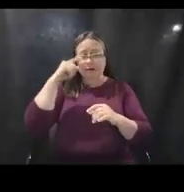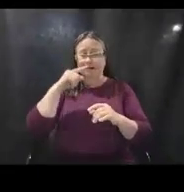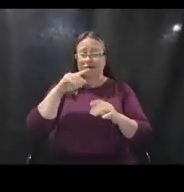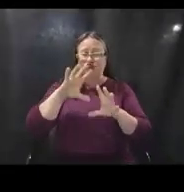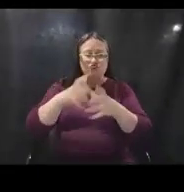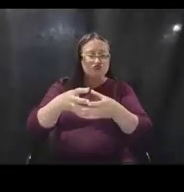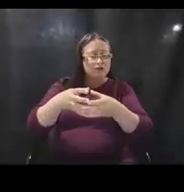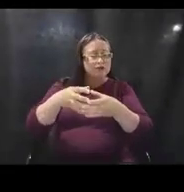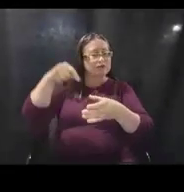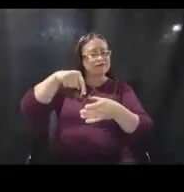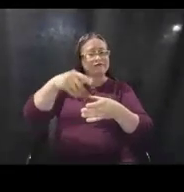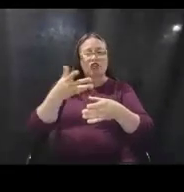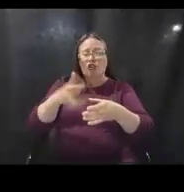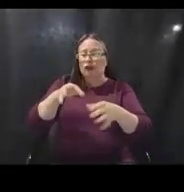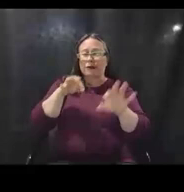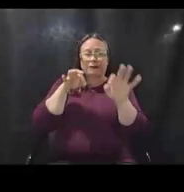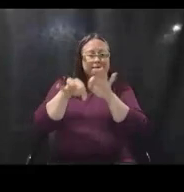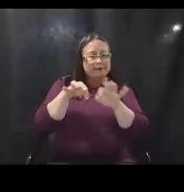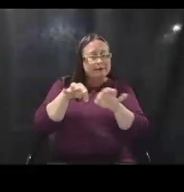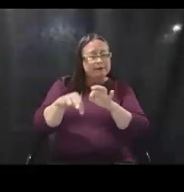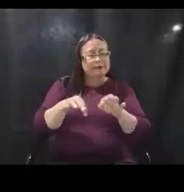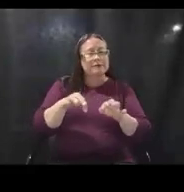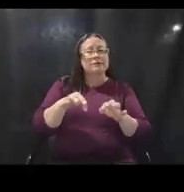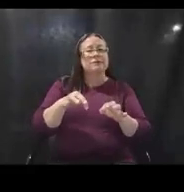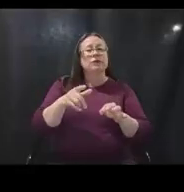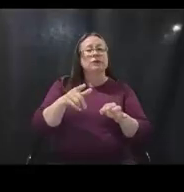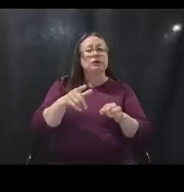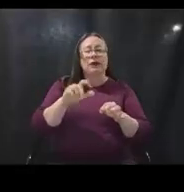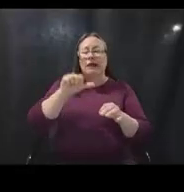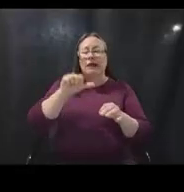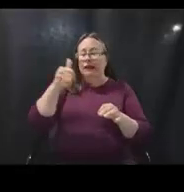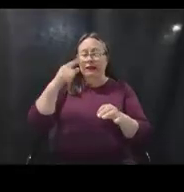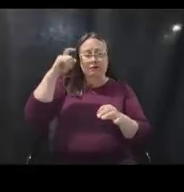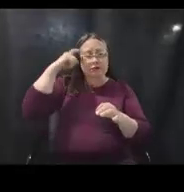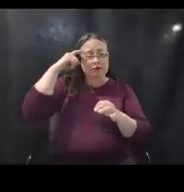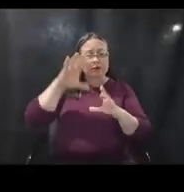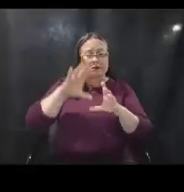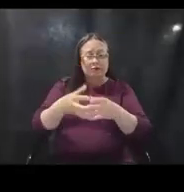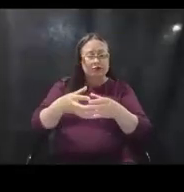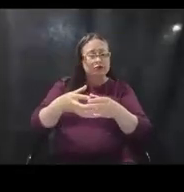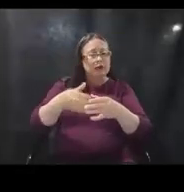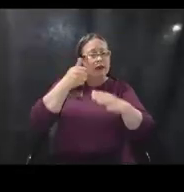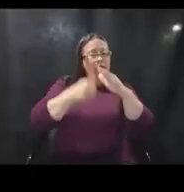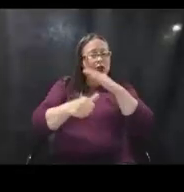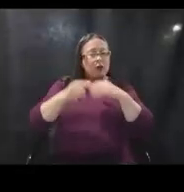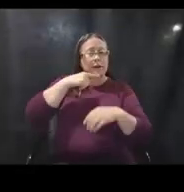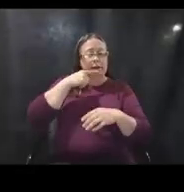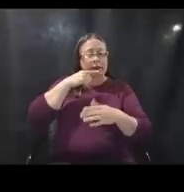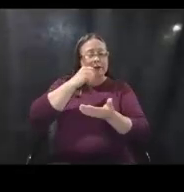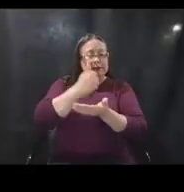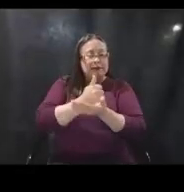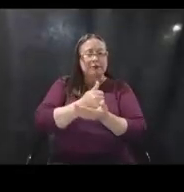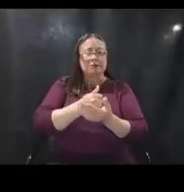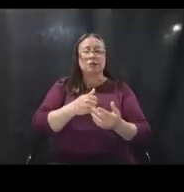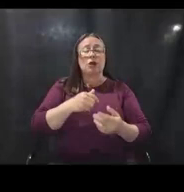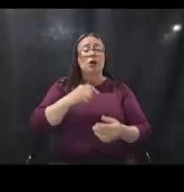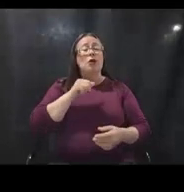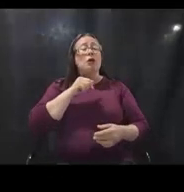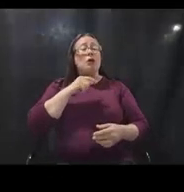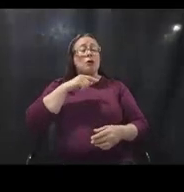which we've already, uh, discussed, uh, the eligibility of any governmental entity under public assistance. Um, and then private nonprofit